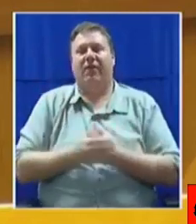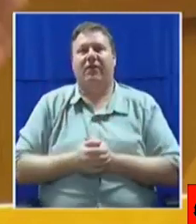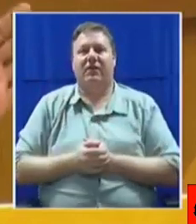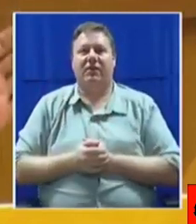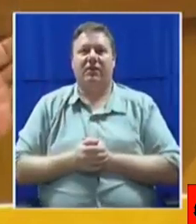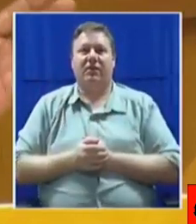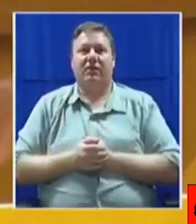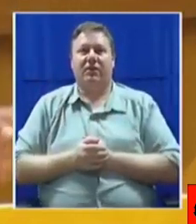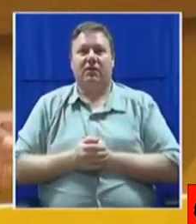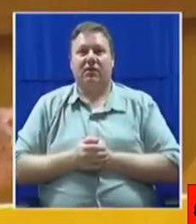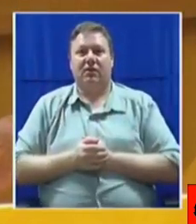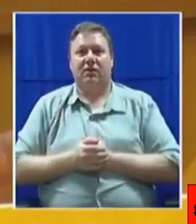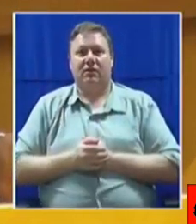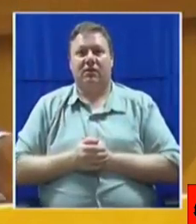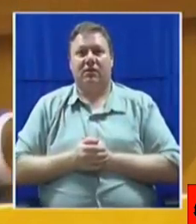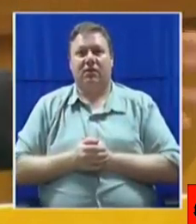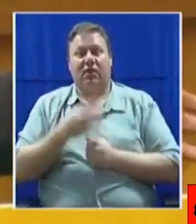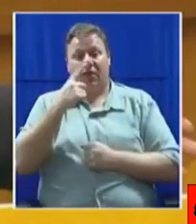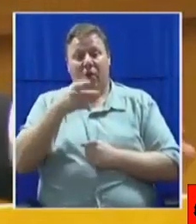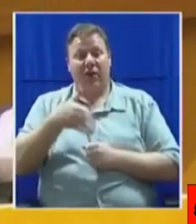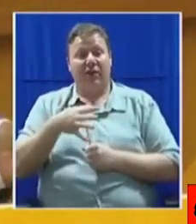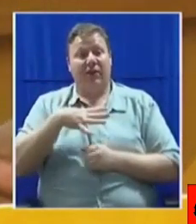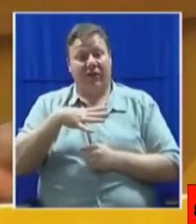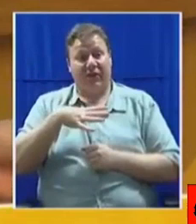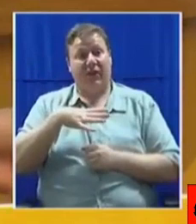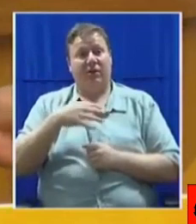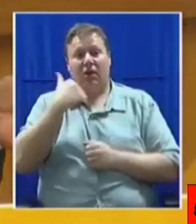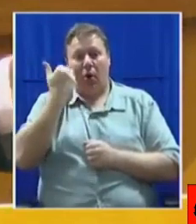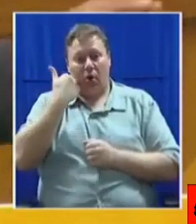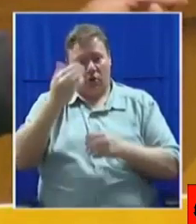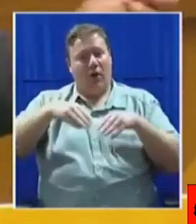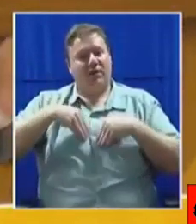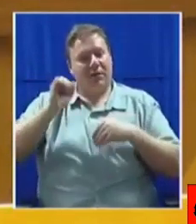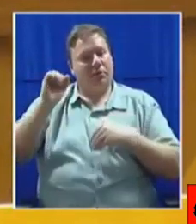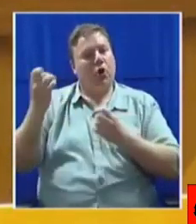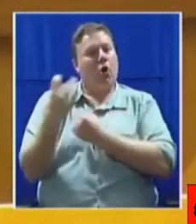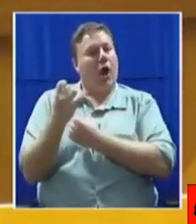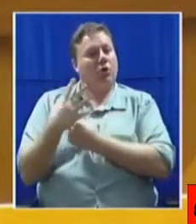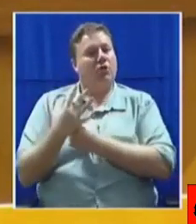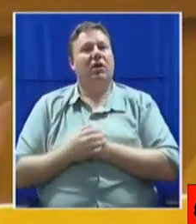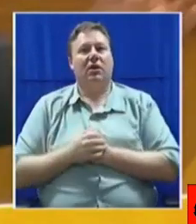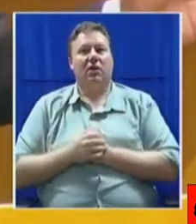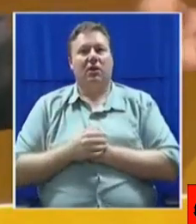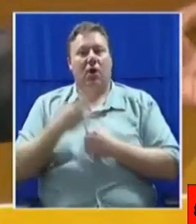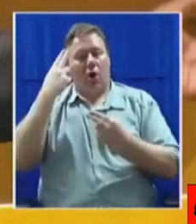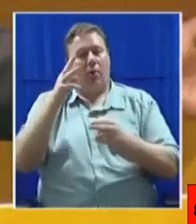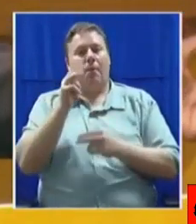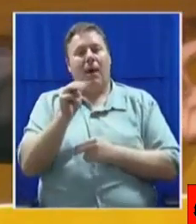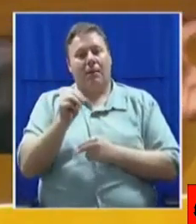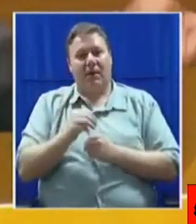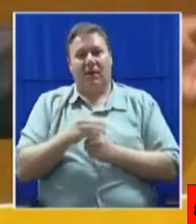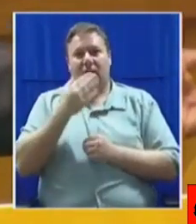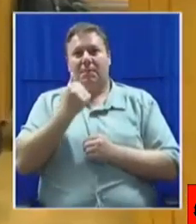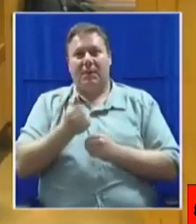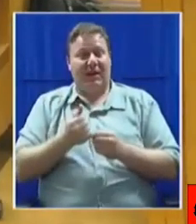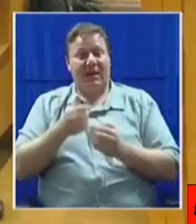But on this, in this case, I want to take her counsel and say to Honourable Maimani, please give